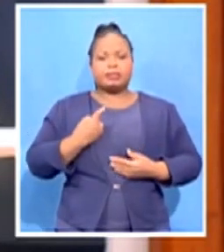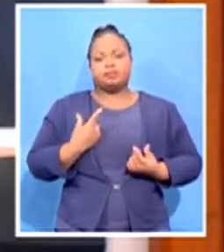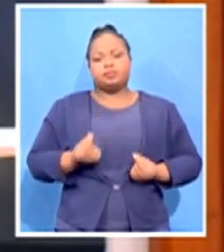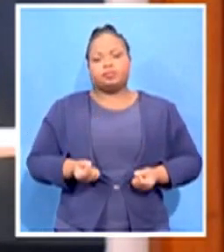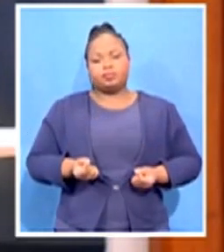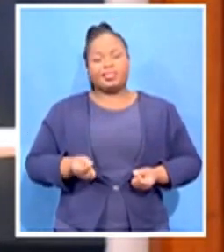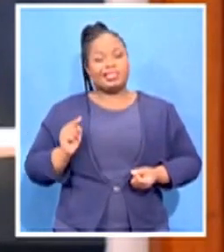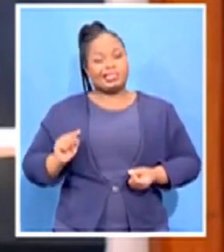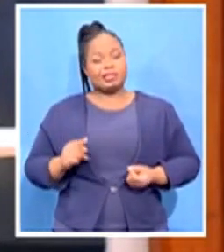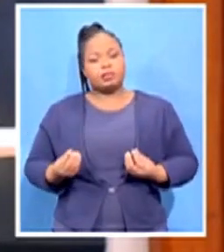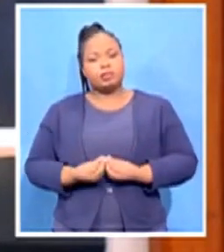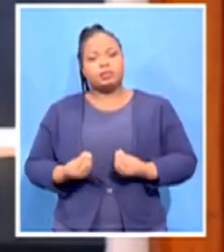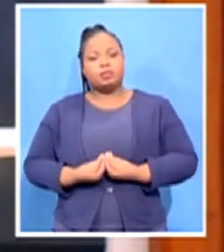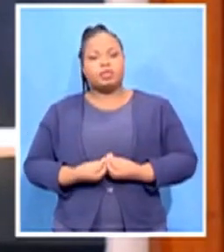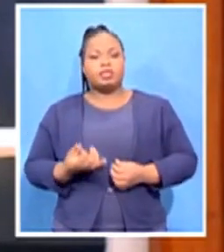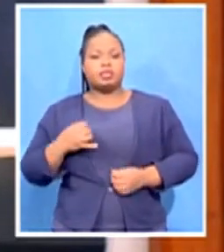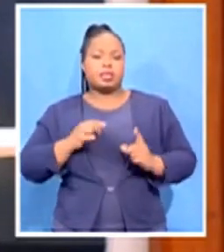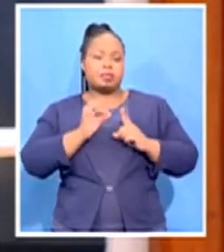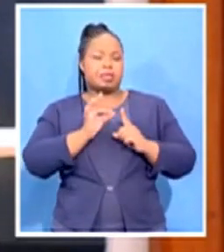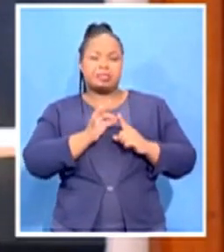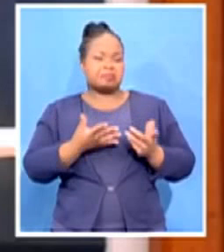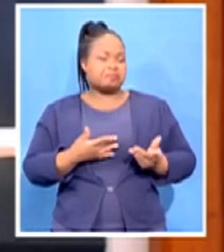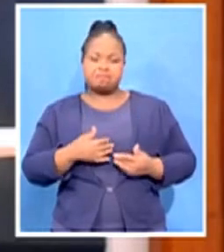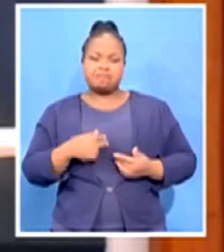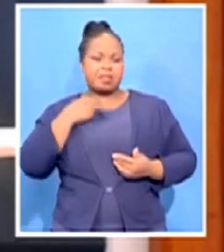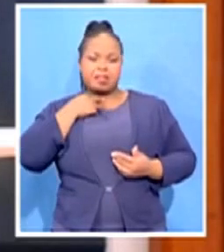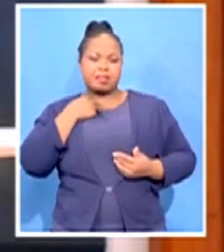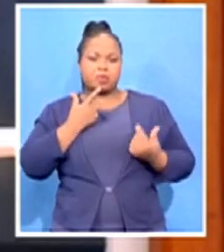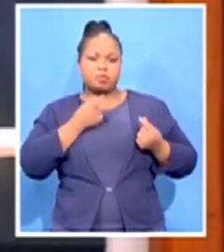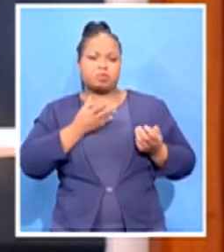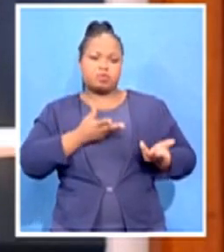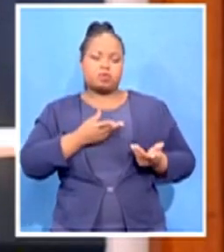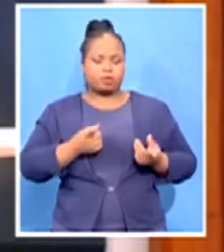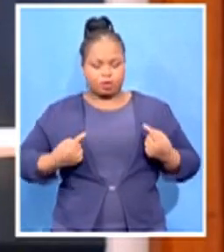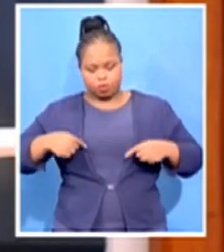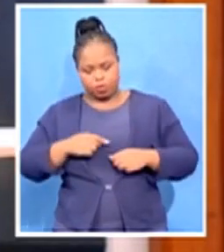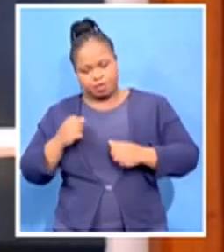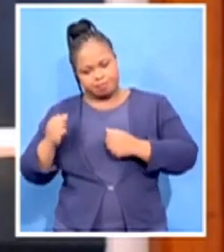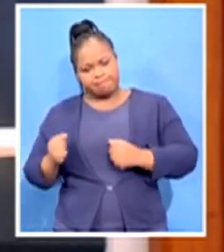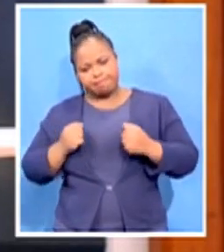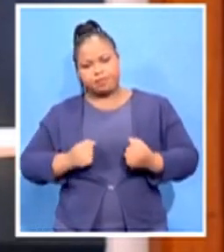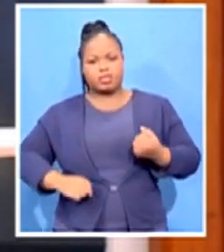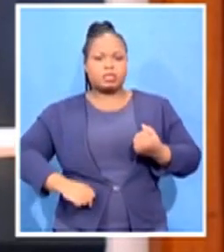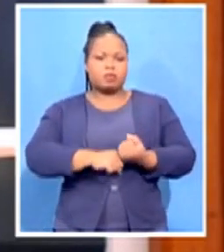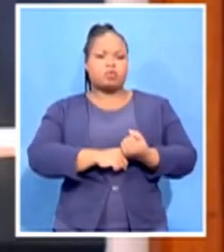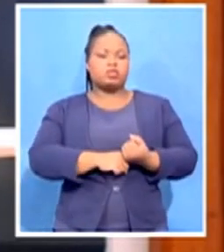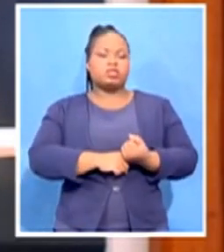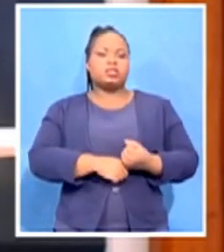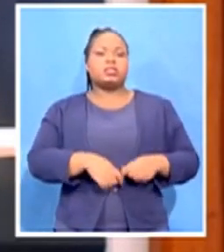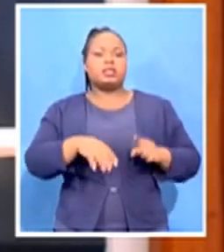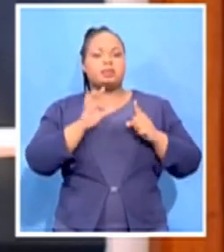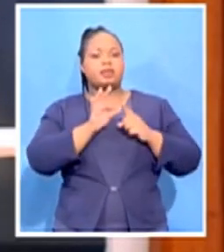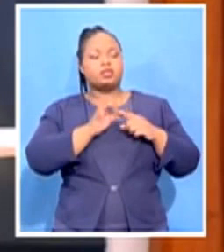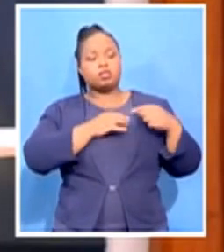do not enjoy. And we will remain supporting the struggle of the Palestinians. And we will articulate